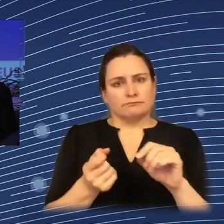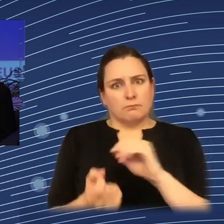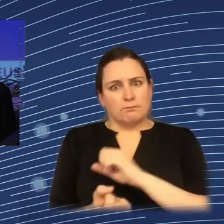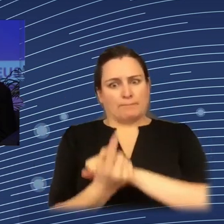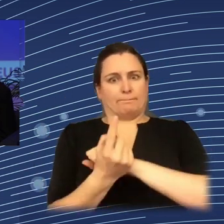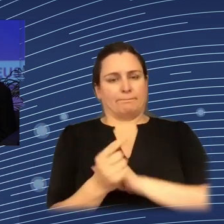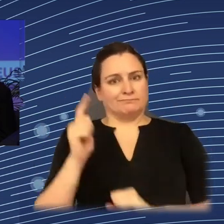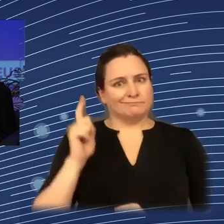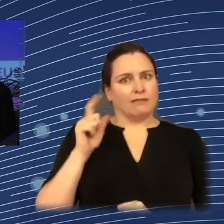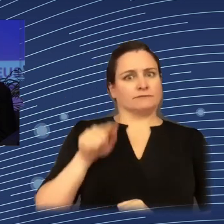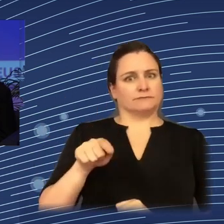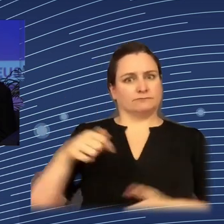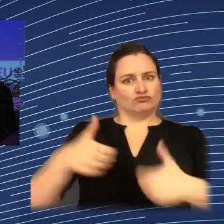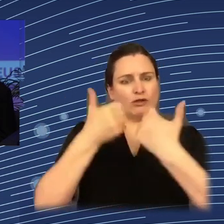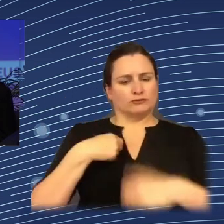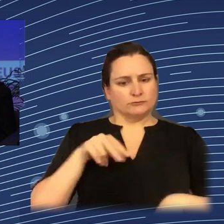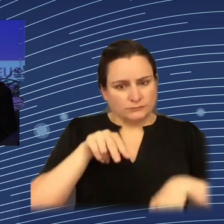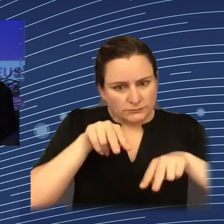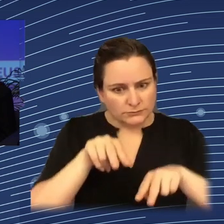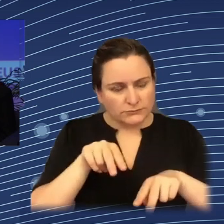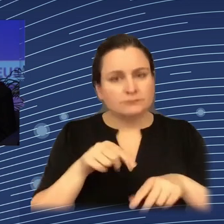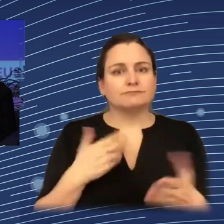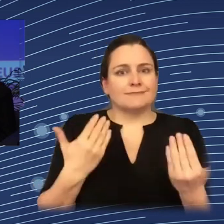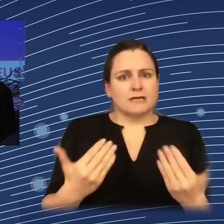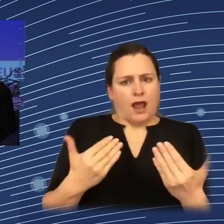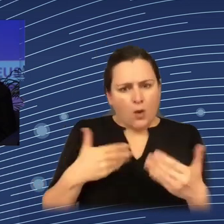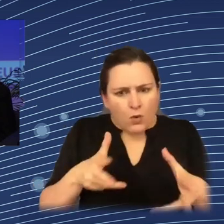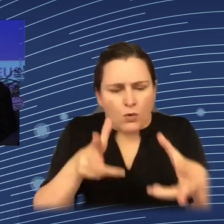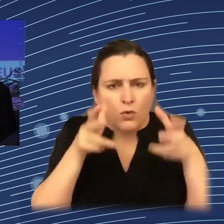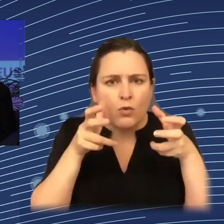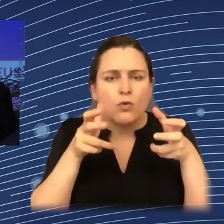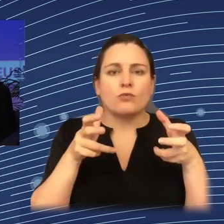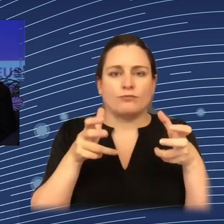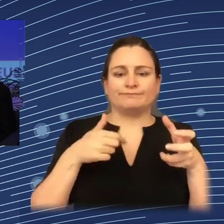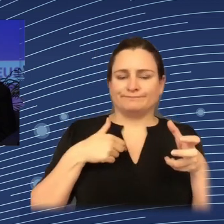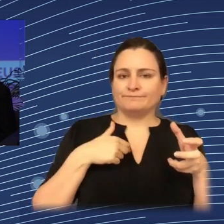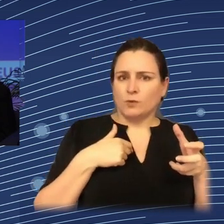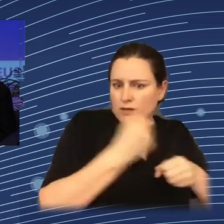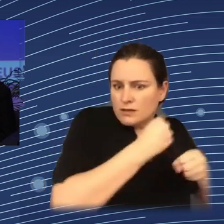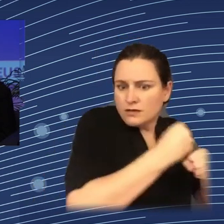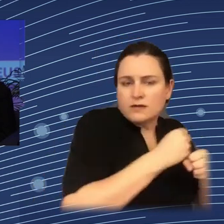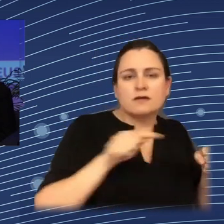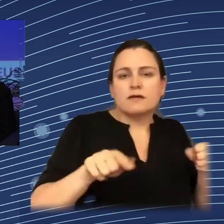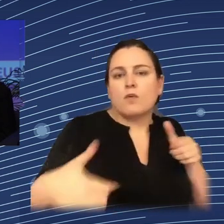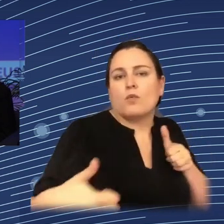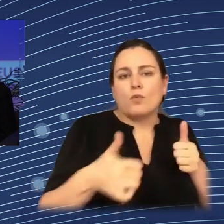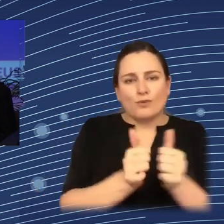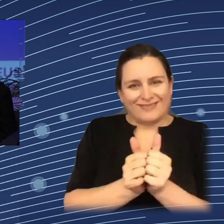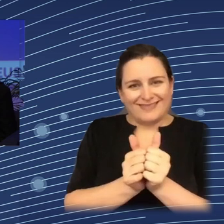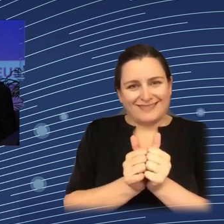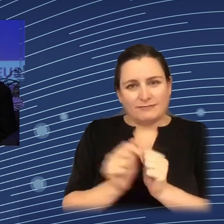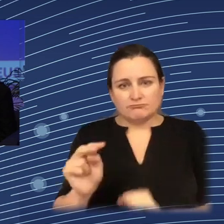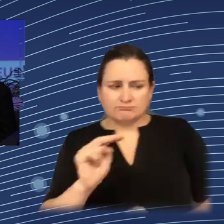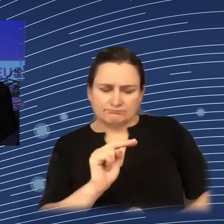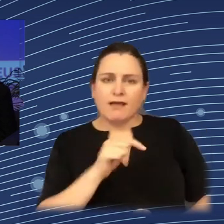working for and therefore that we will be working with as well. And then through different phases